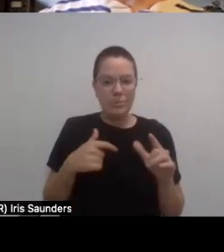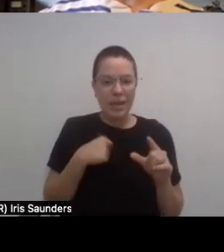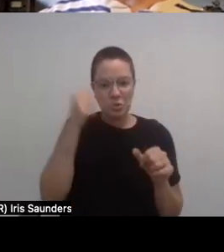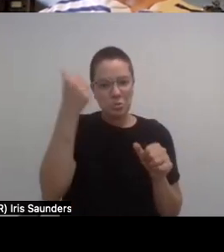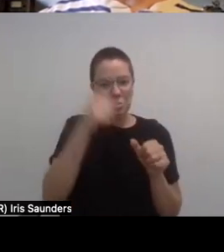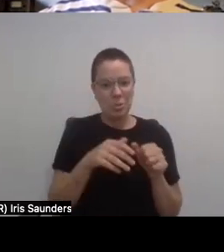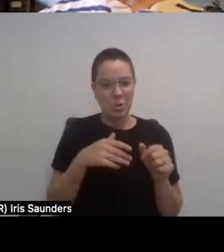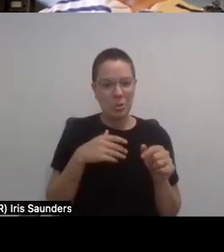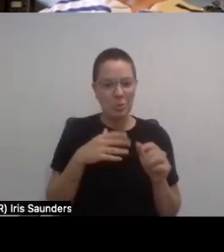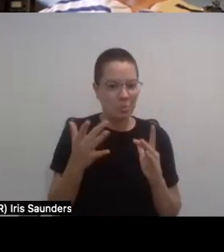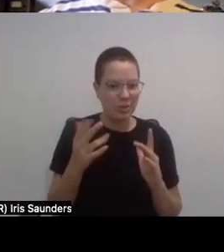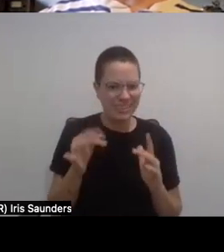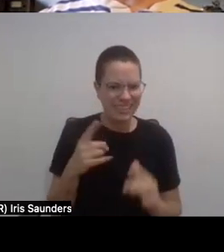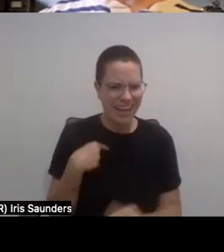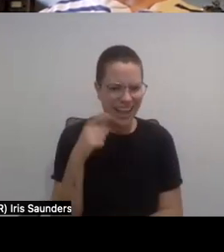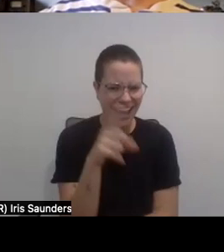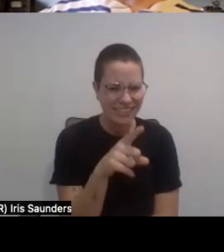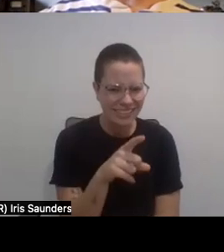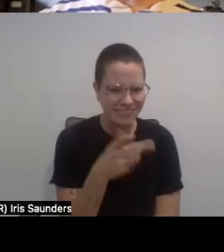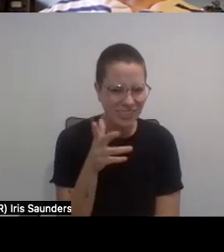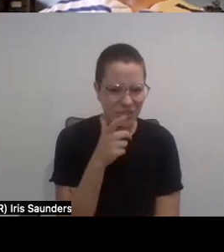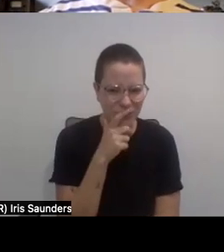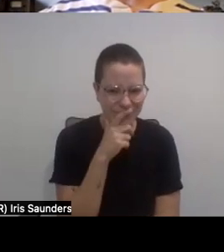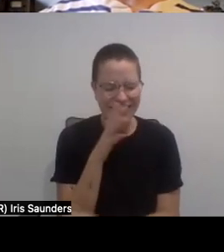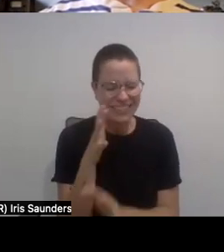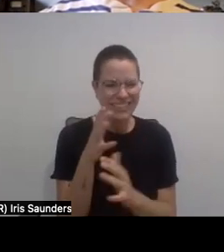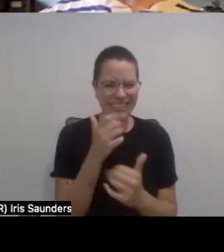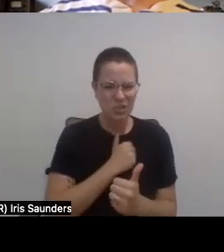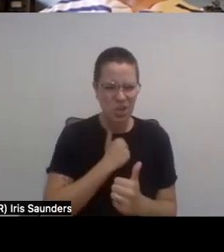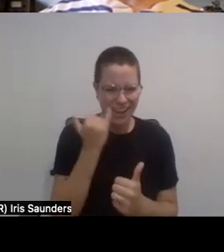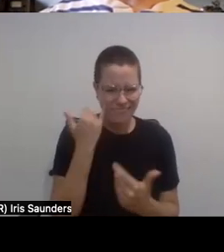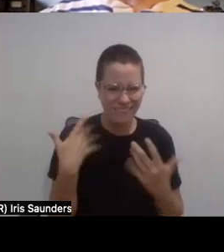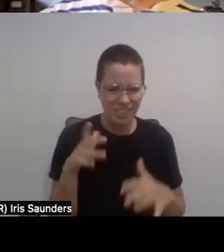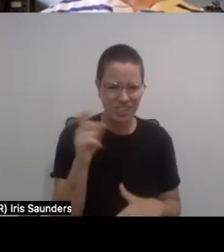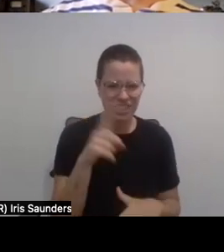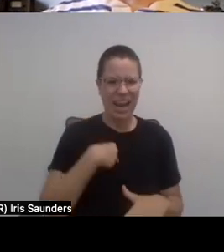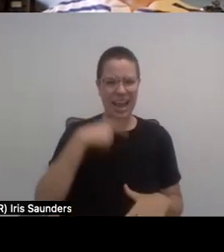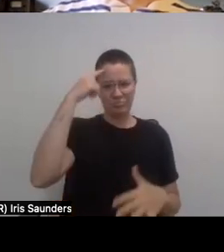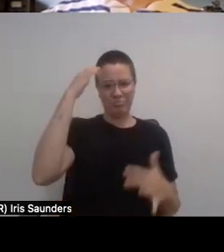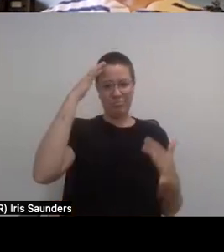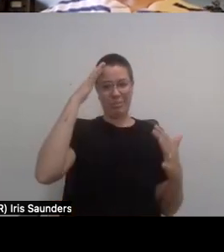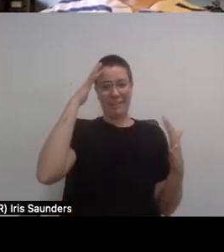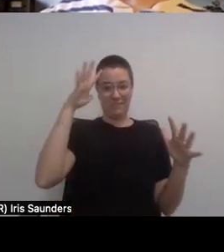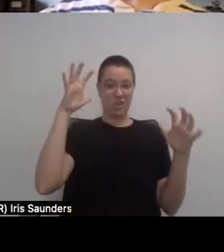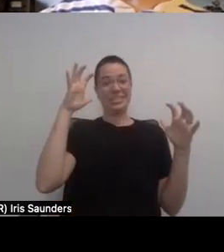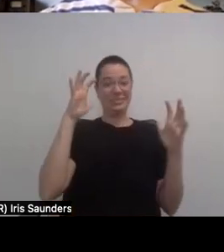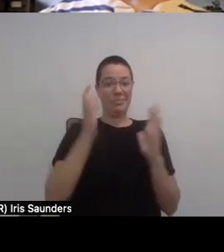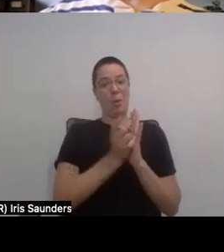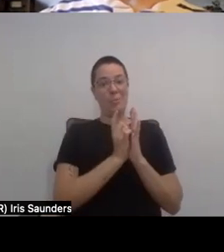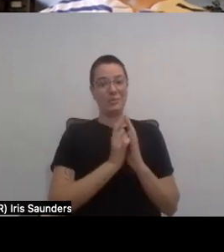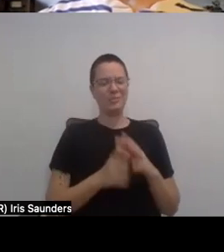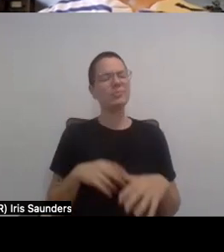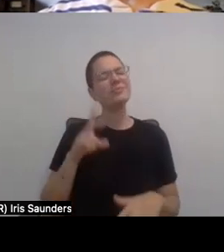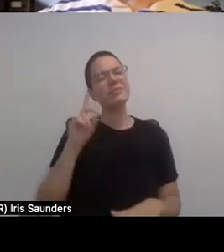asked you this question. So I'm going to ask it to you again, just in case I did it. I'm so sorry. I just had such a brain fog moment. But what does disability